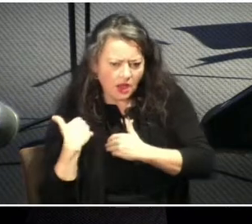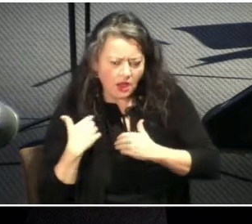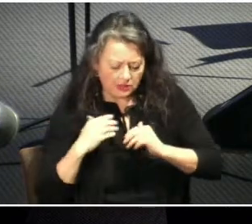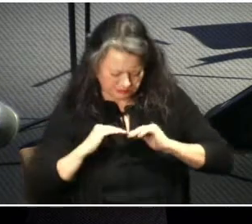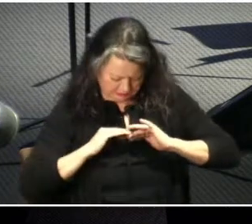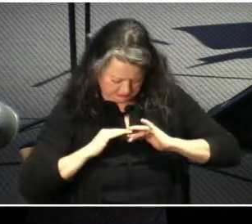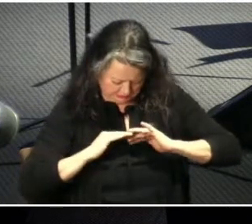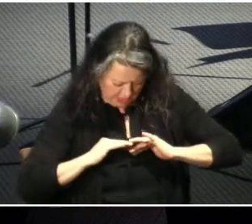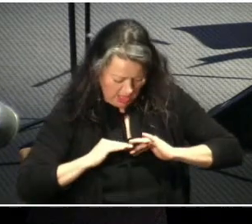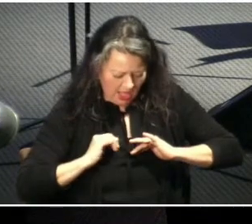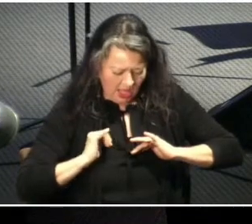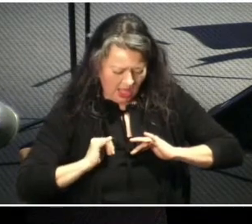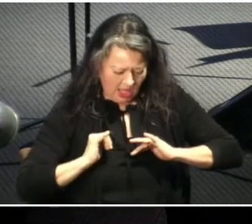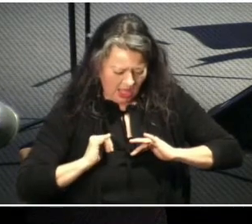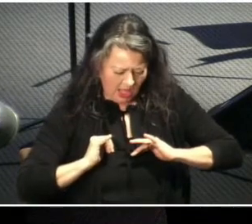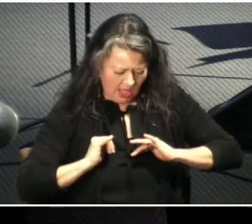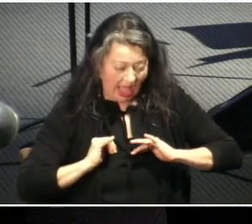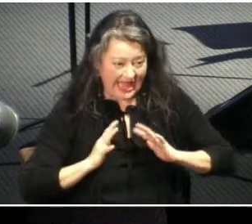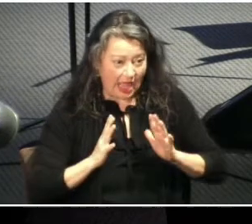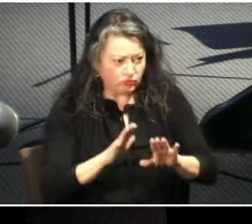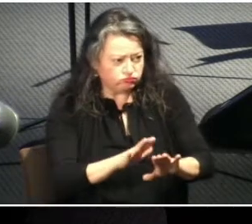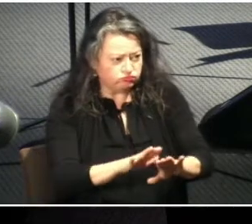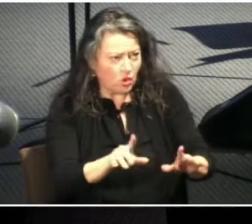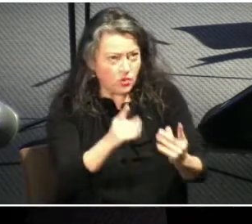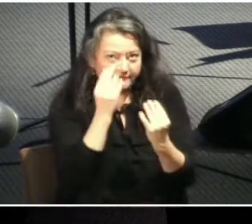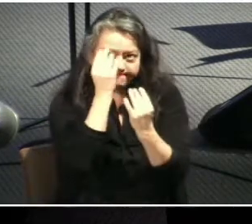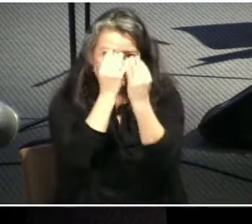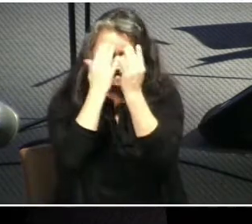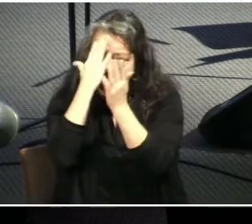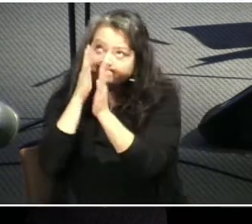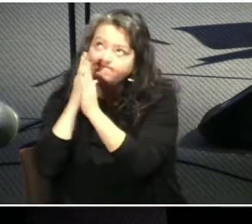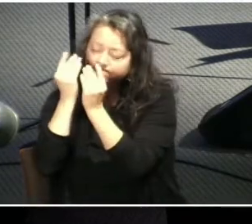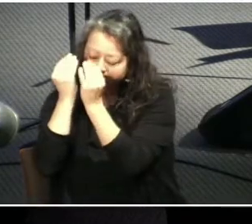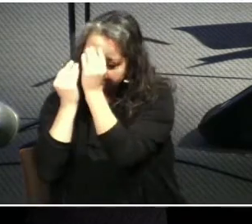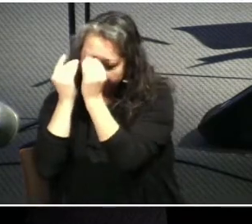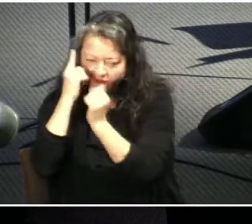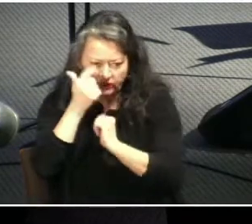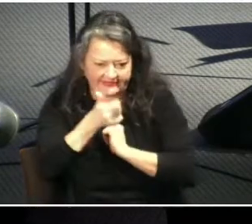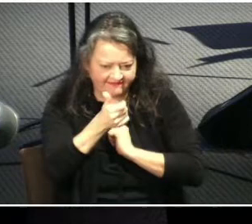with the Lord alone and then I'm going to close our time in prayer.